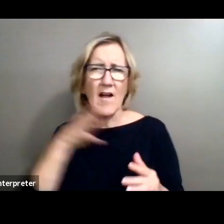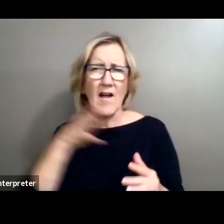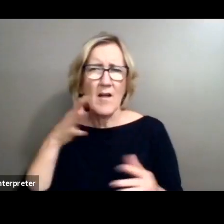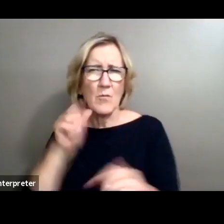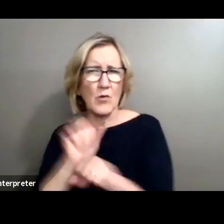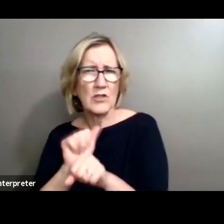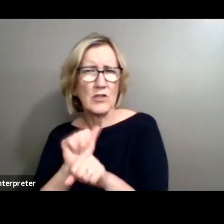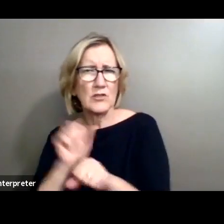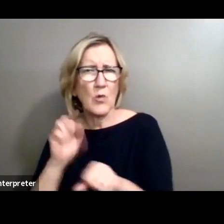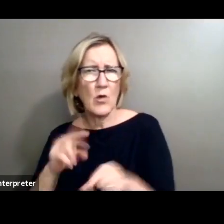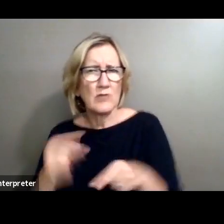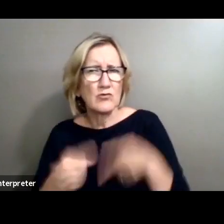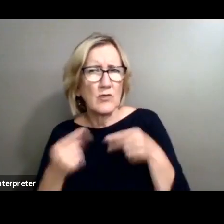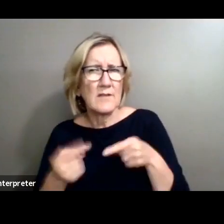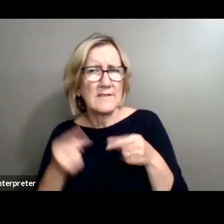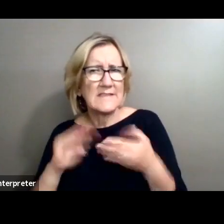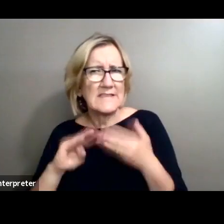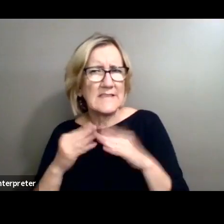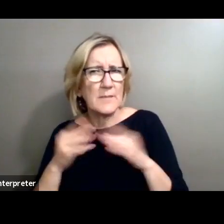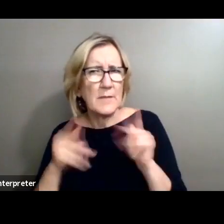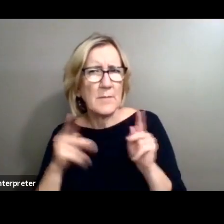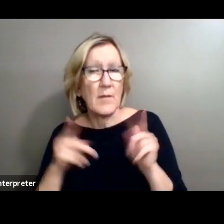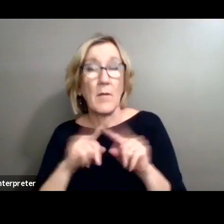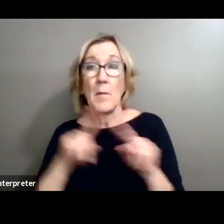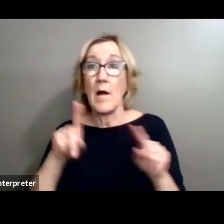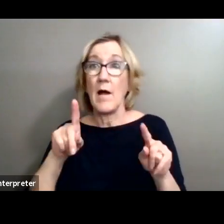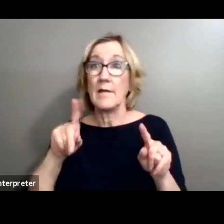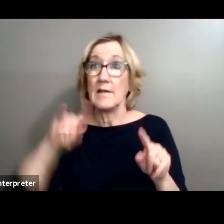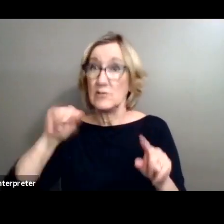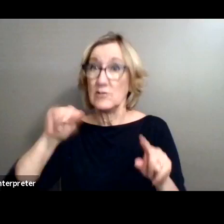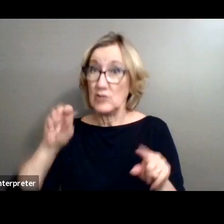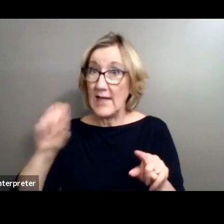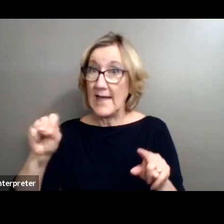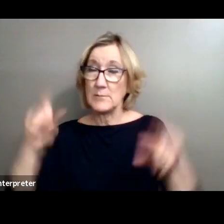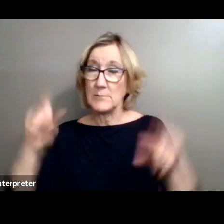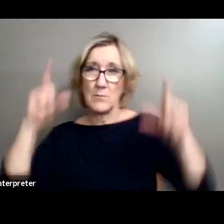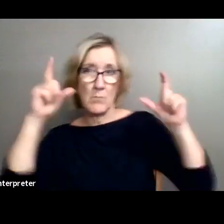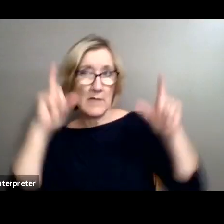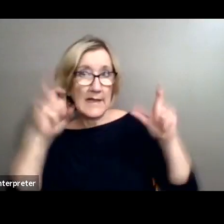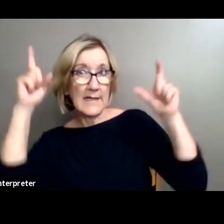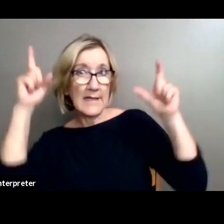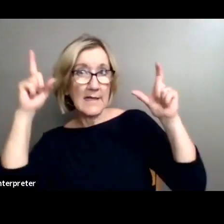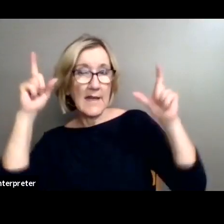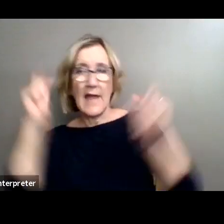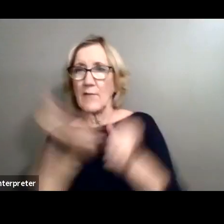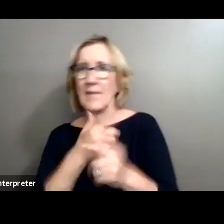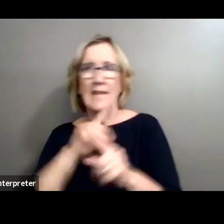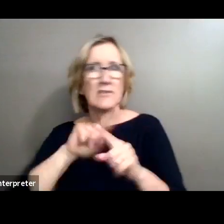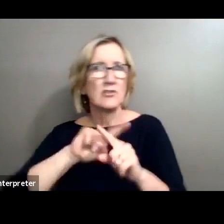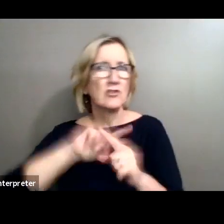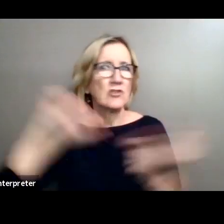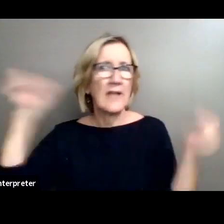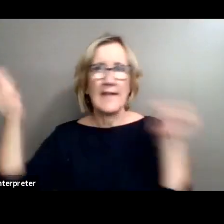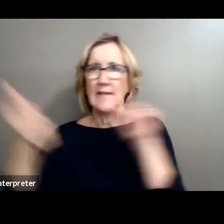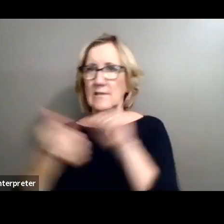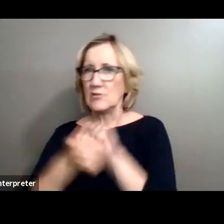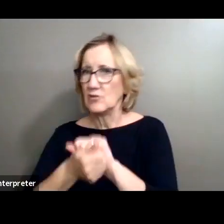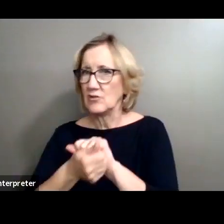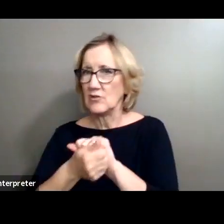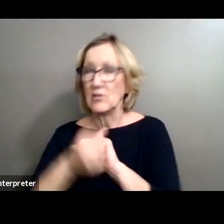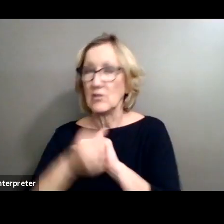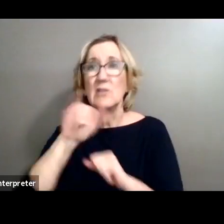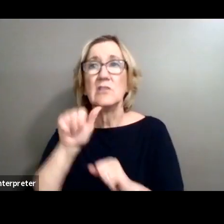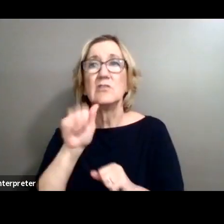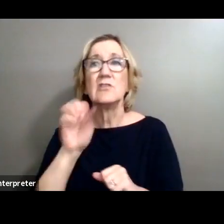But when James stepped behind the camera, click, boom, everything changed. James used